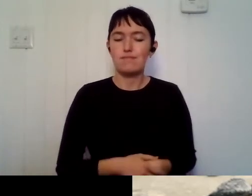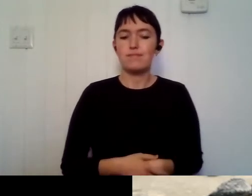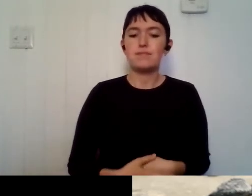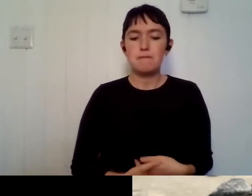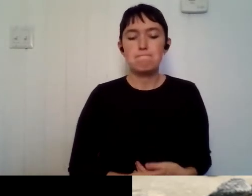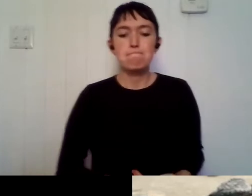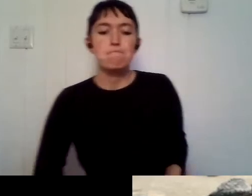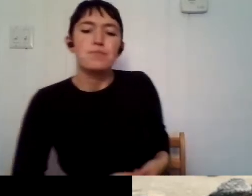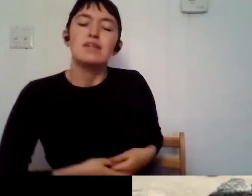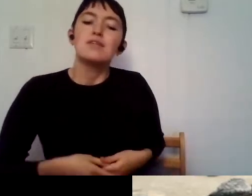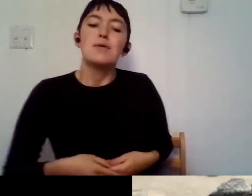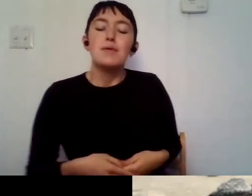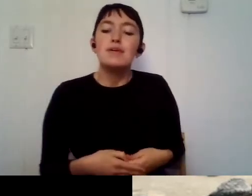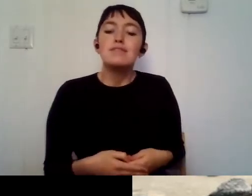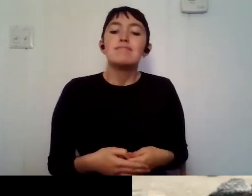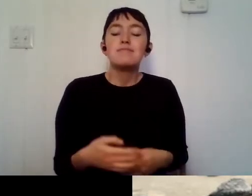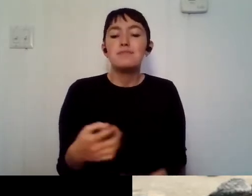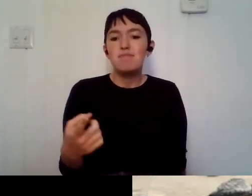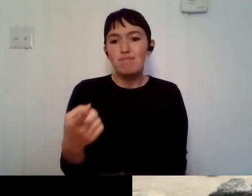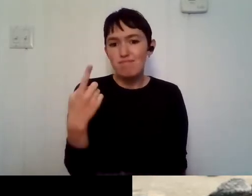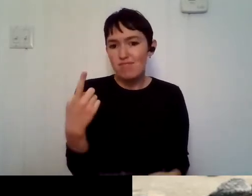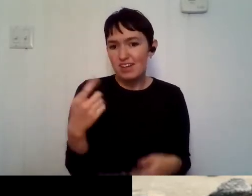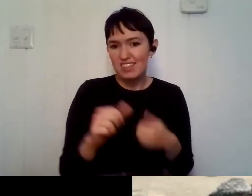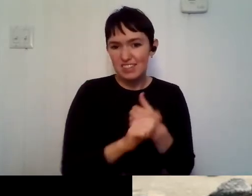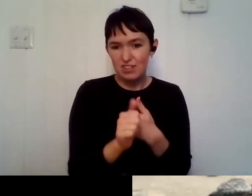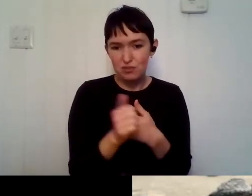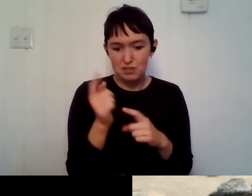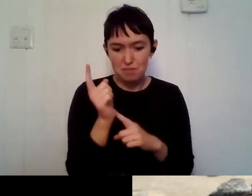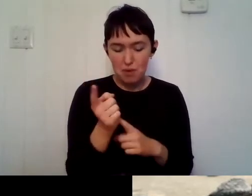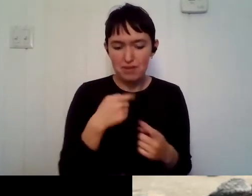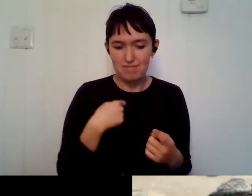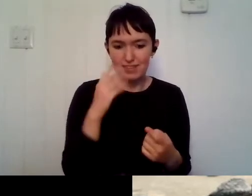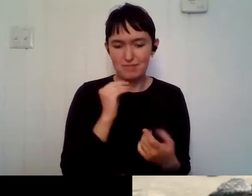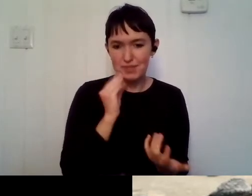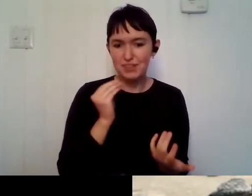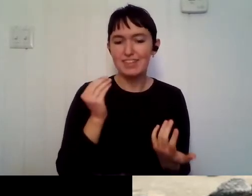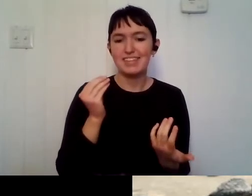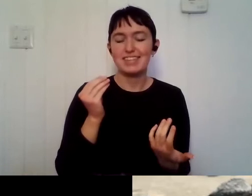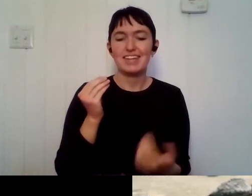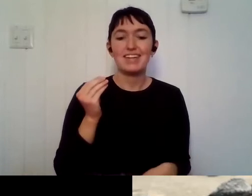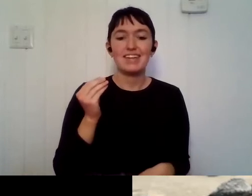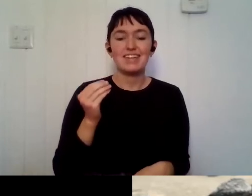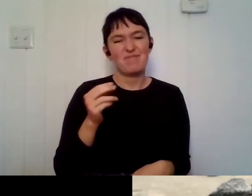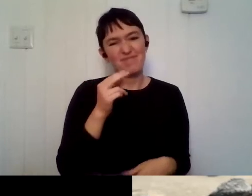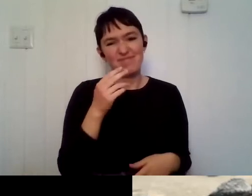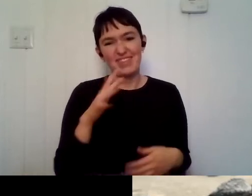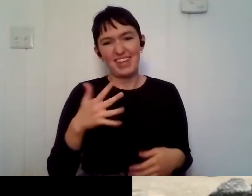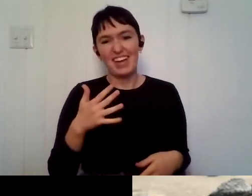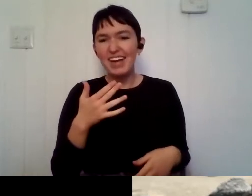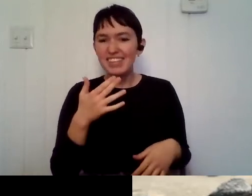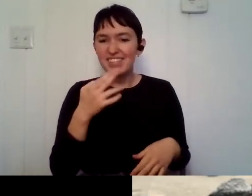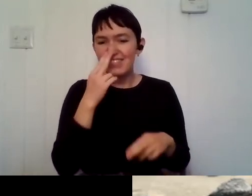um, so, uh, one dangerous moment I, I had, um, was I actually, it's just kind of funny now, but,